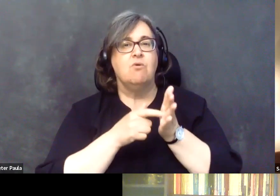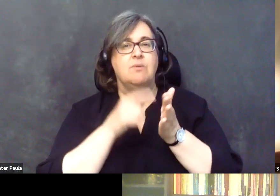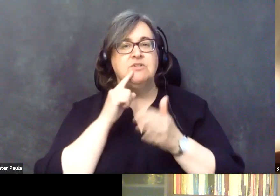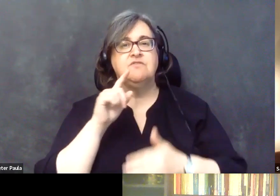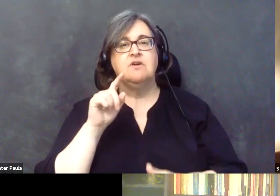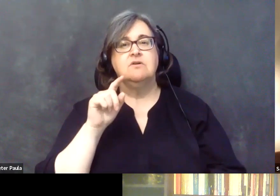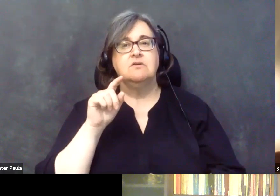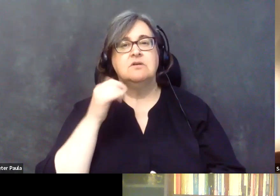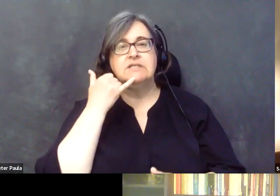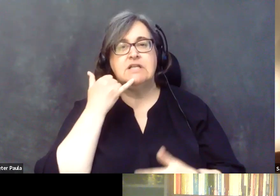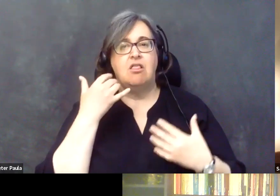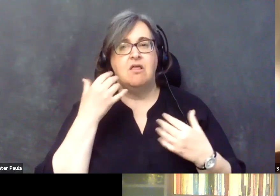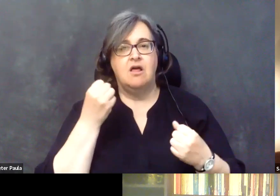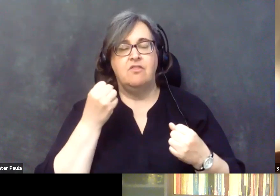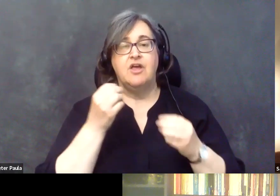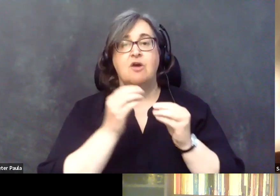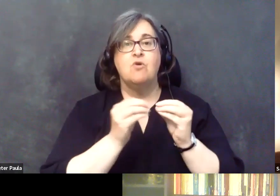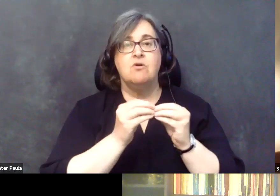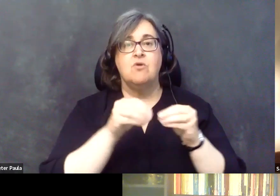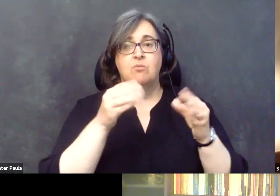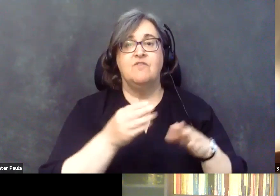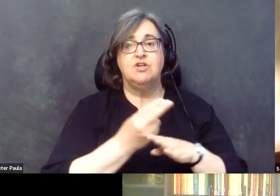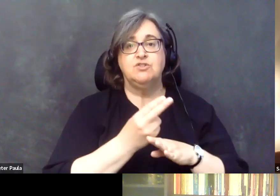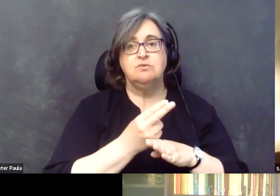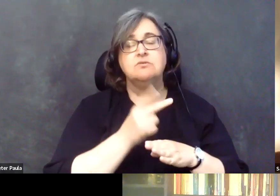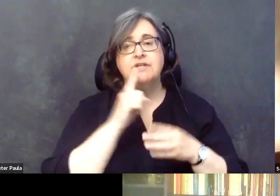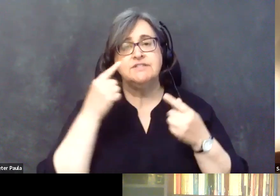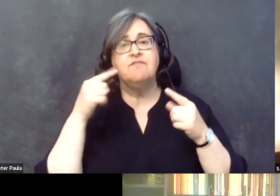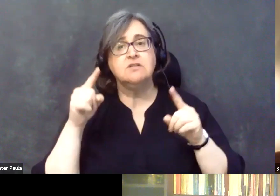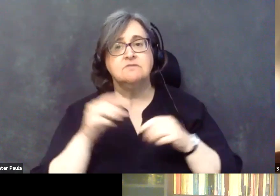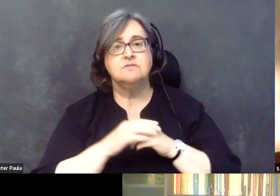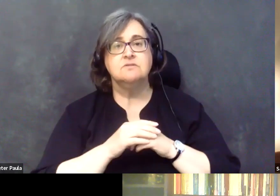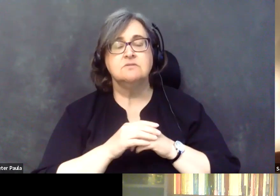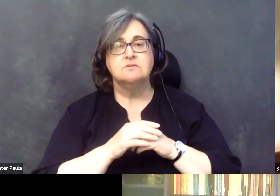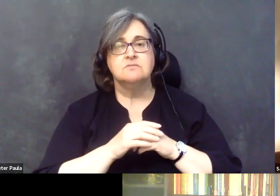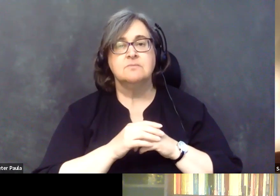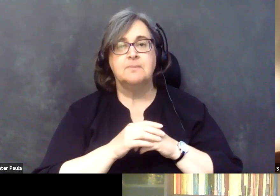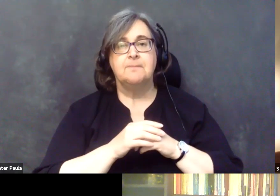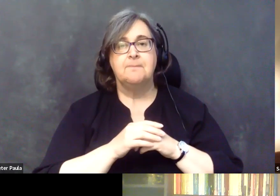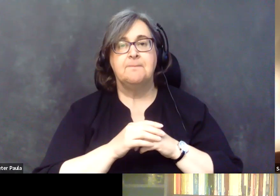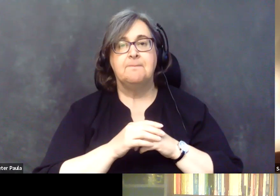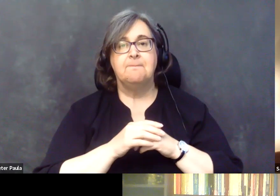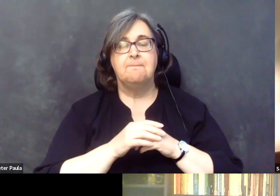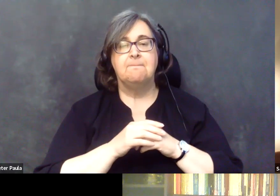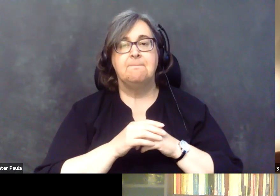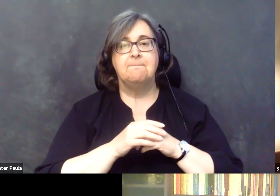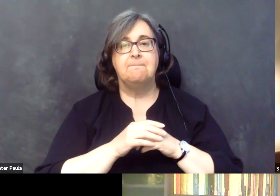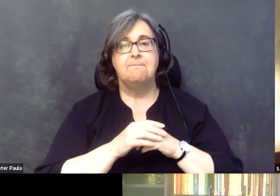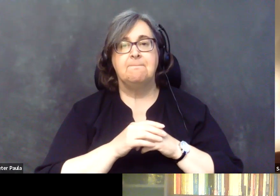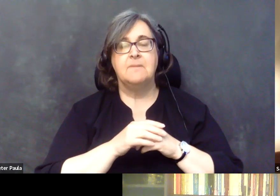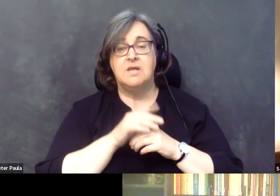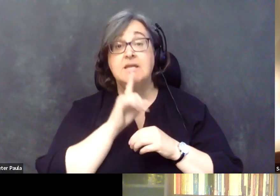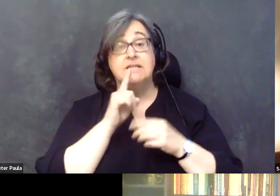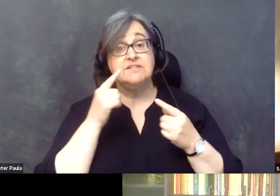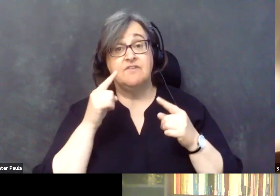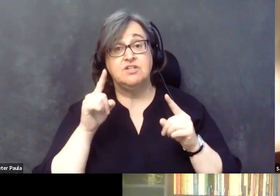and more providers are using it. And it's, it's an effective tool. It's, it's, it's, a tool to reach